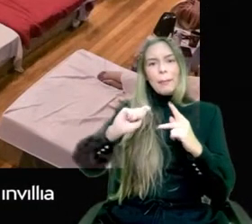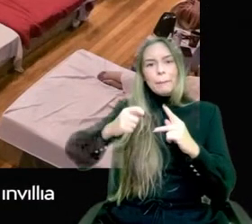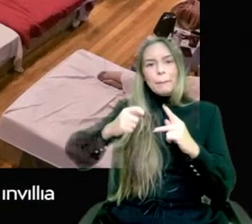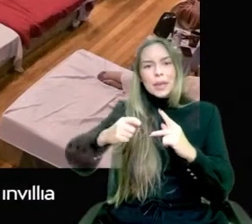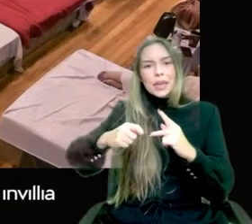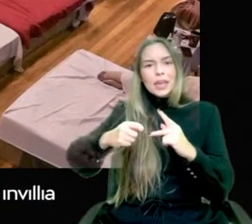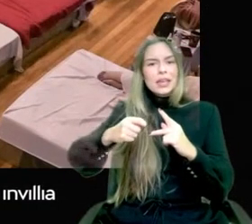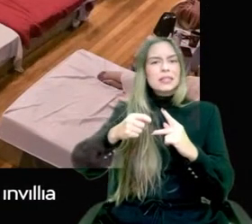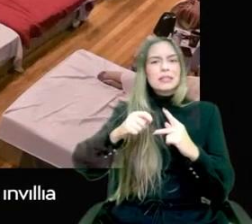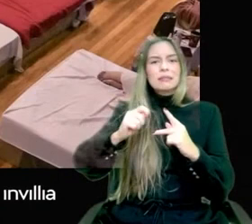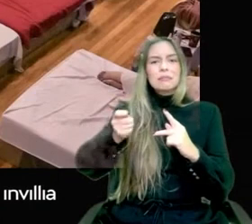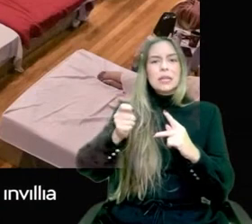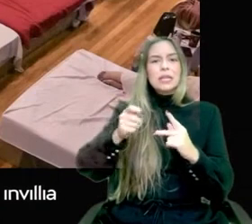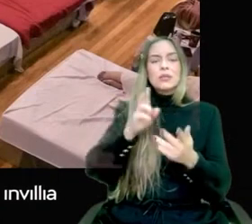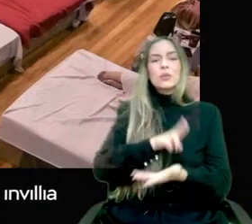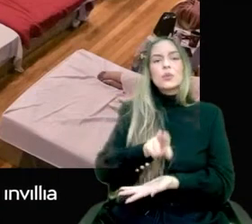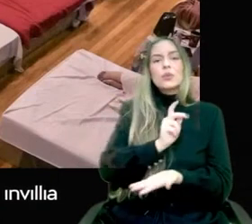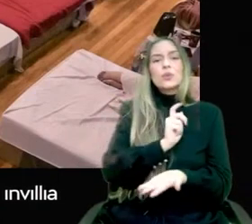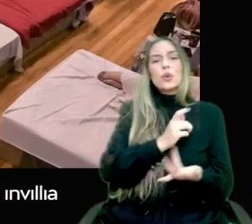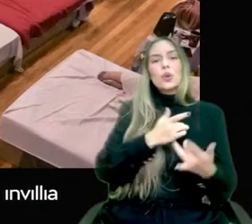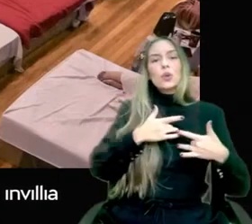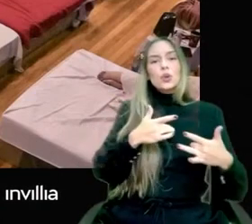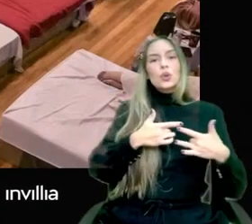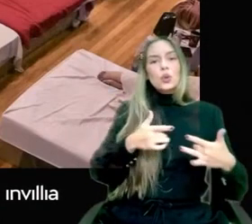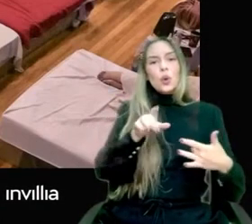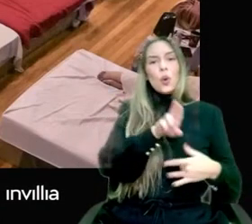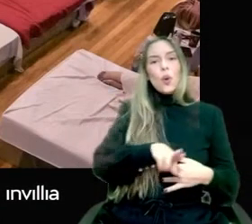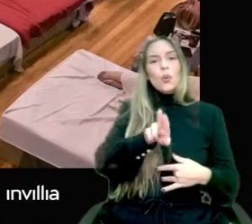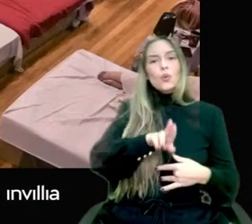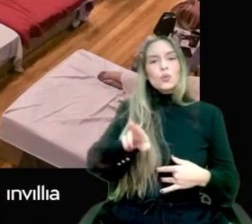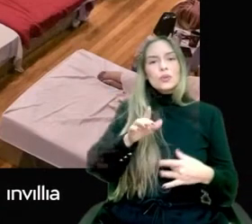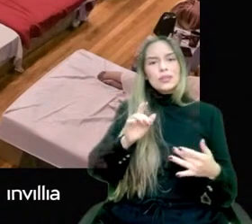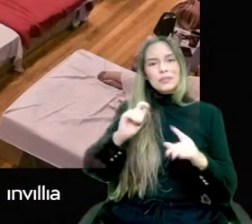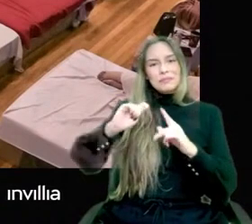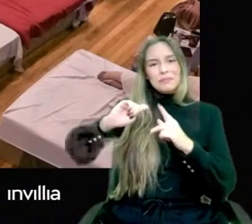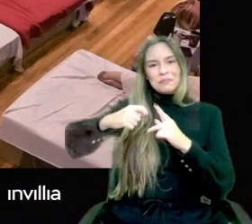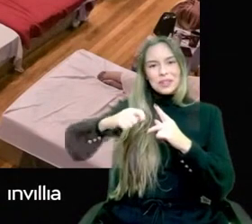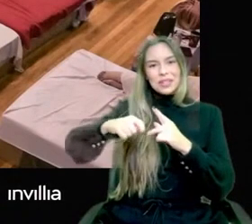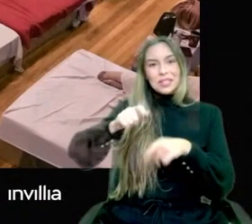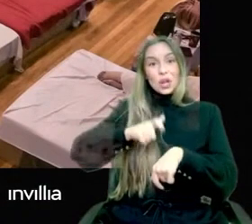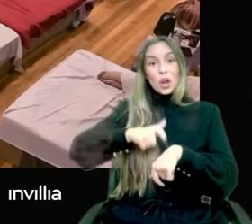donated through PIX, the Brazilian Instant Payment Platform.